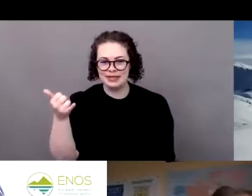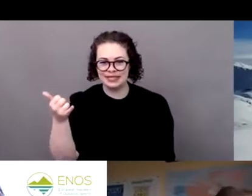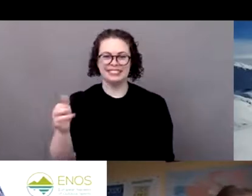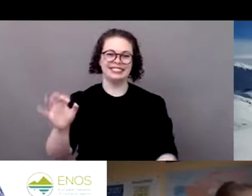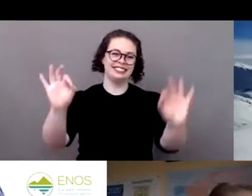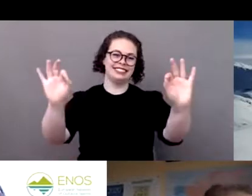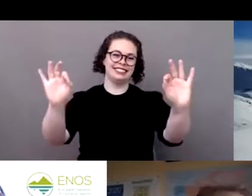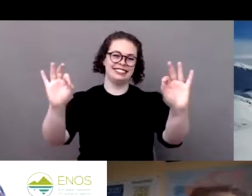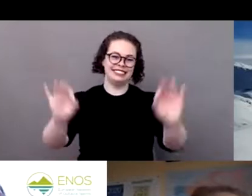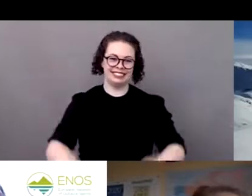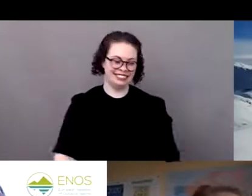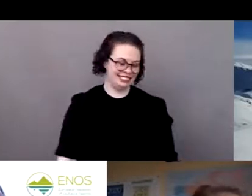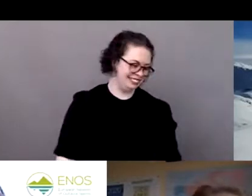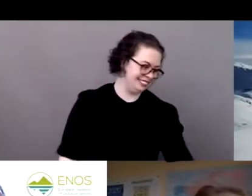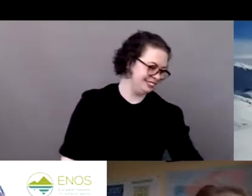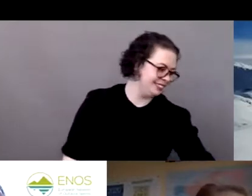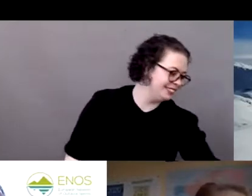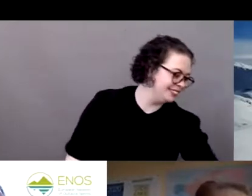Much better.